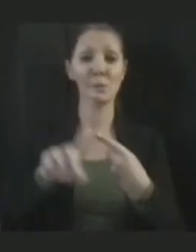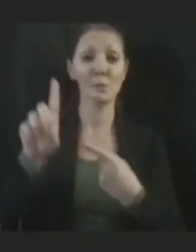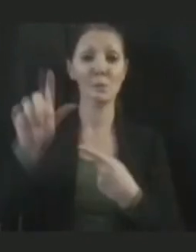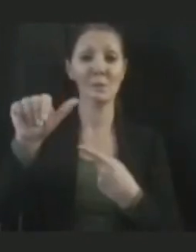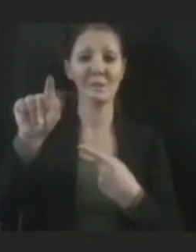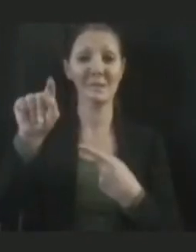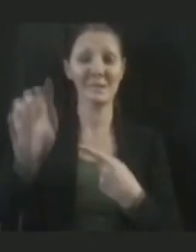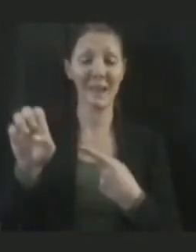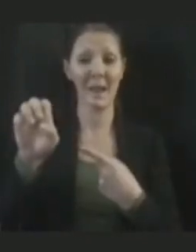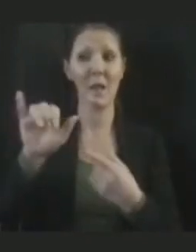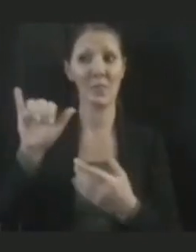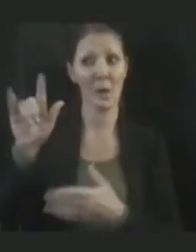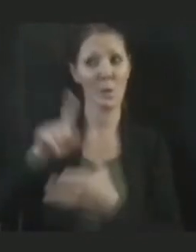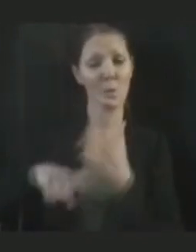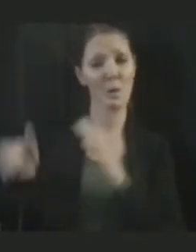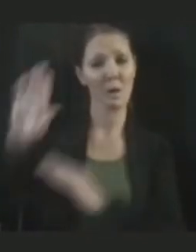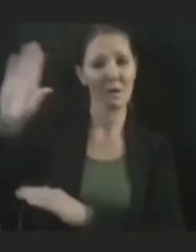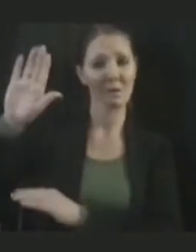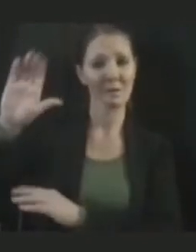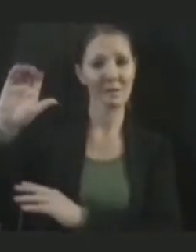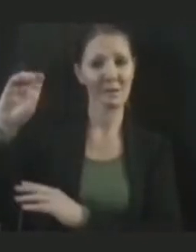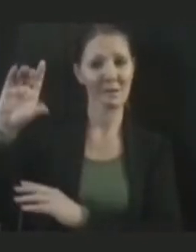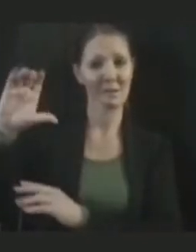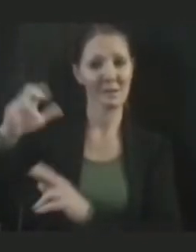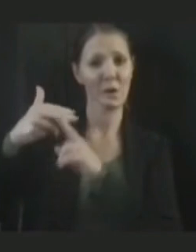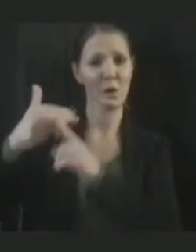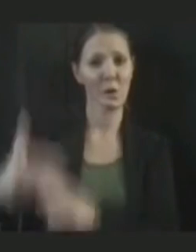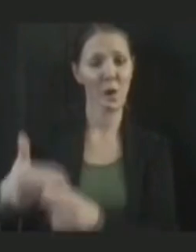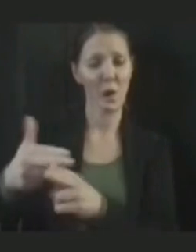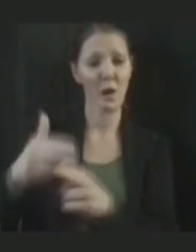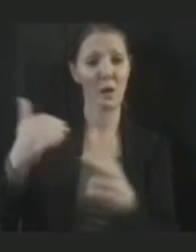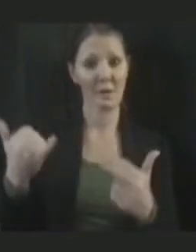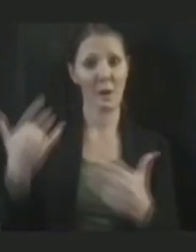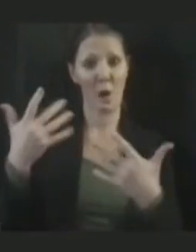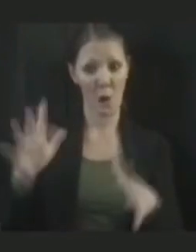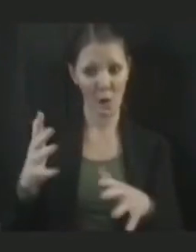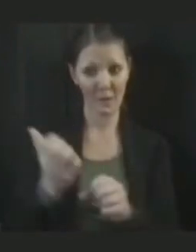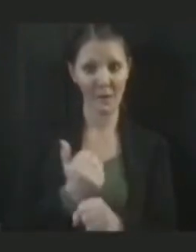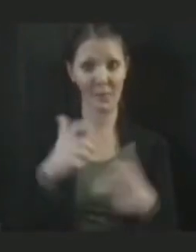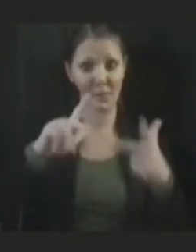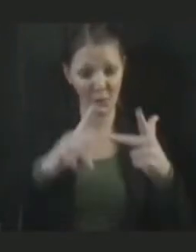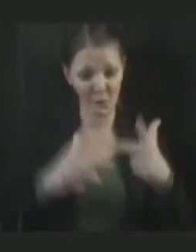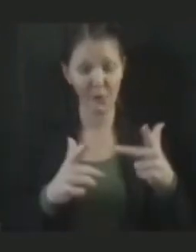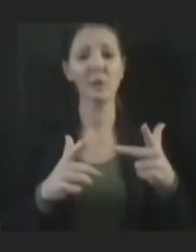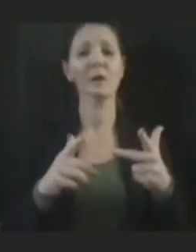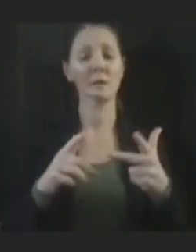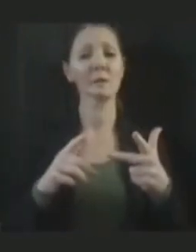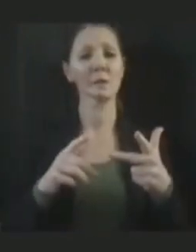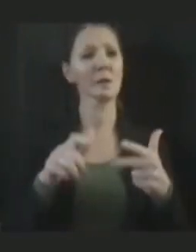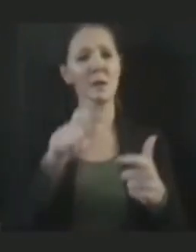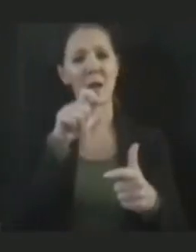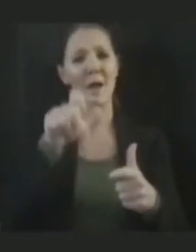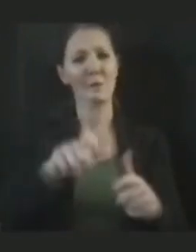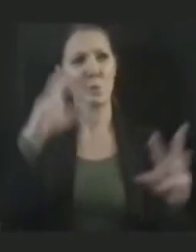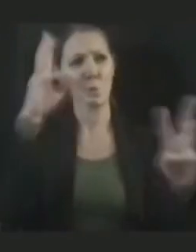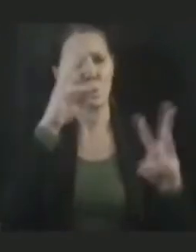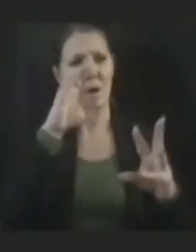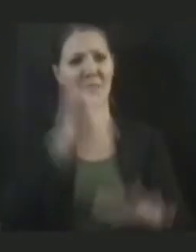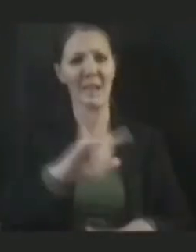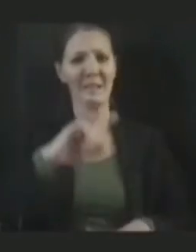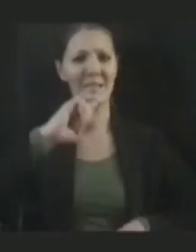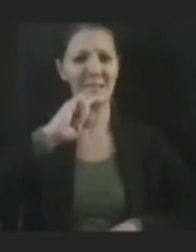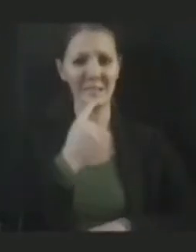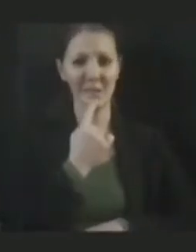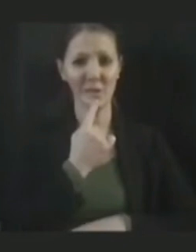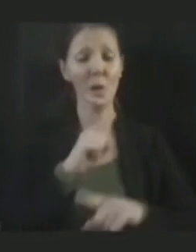this isn't something that we need to worry about to the same degree. But if you're unvaccinated, I would be concerned and I would strongly